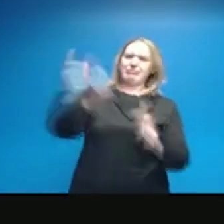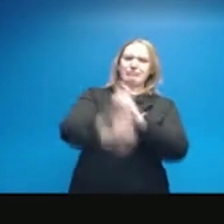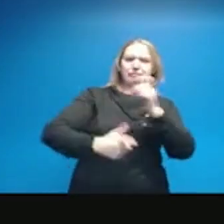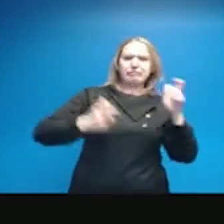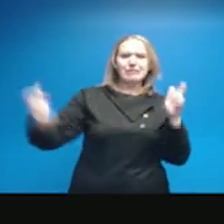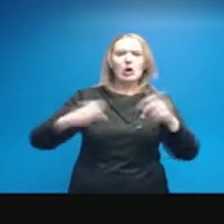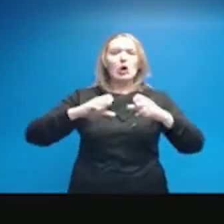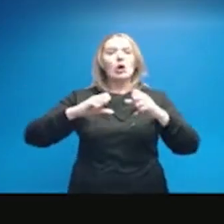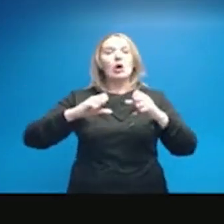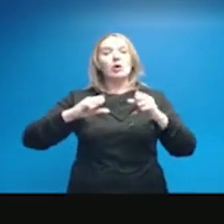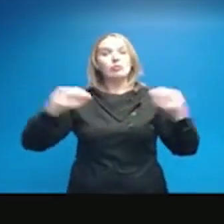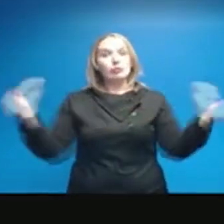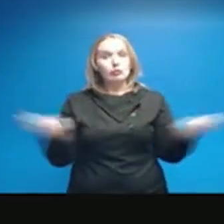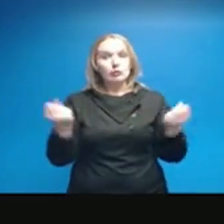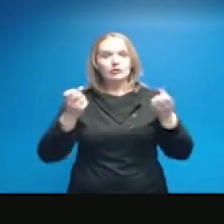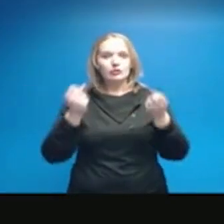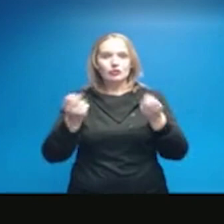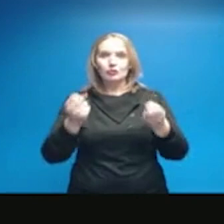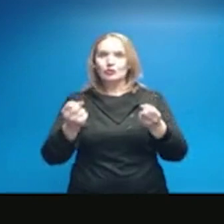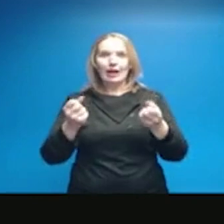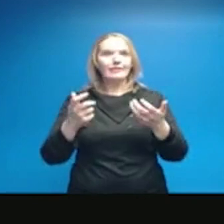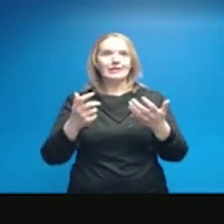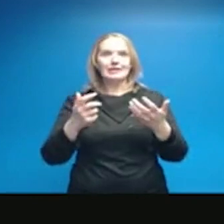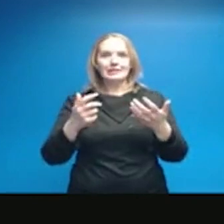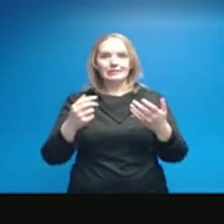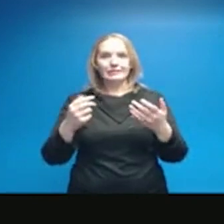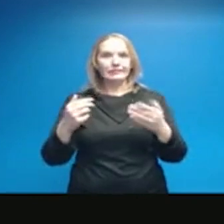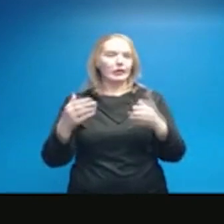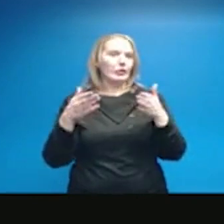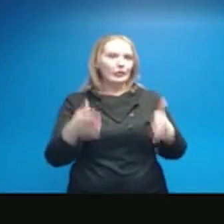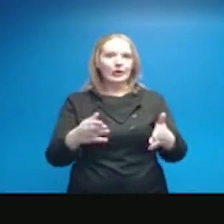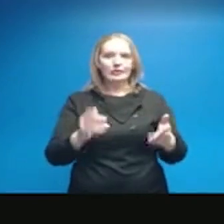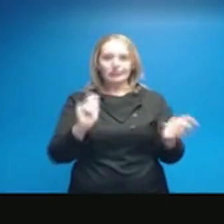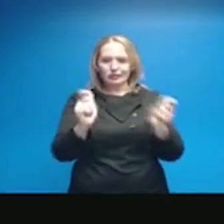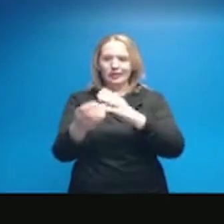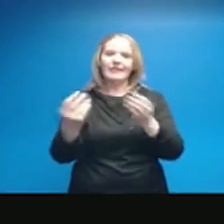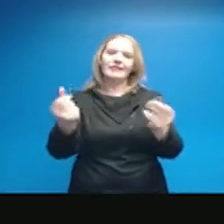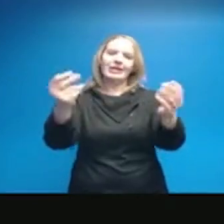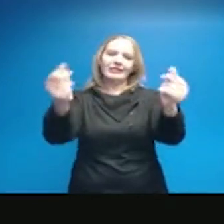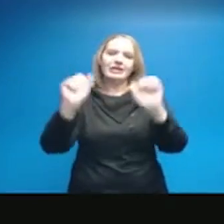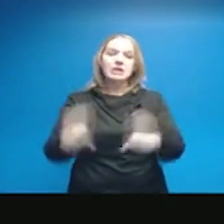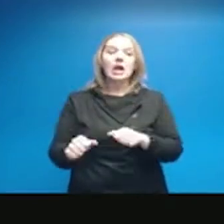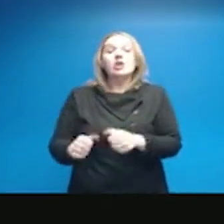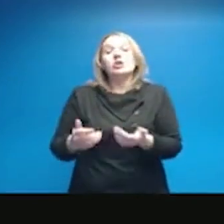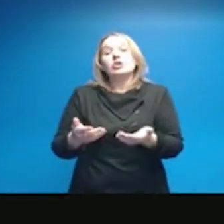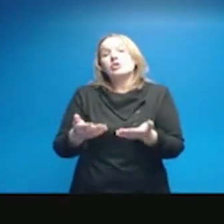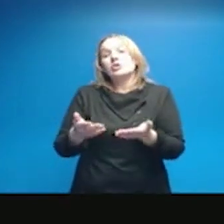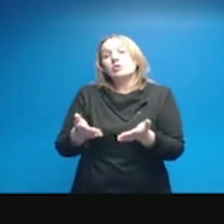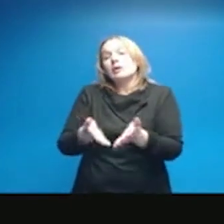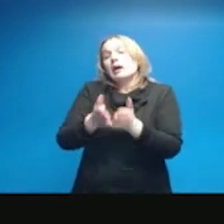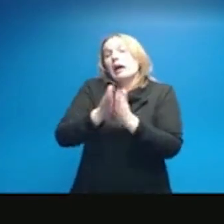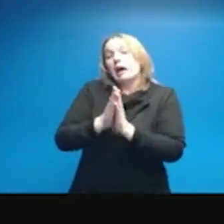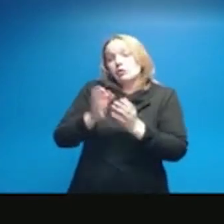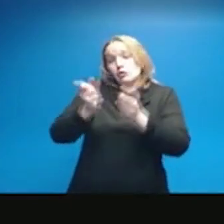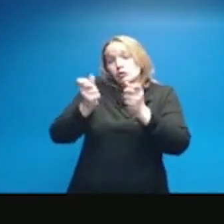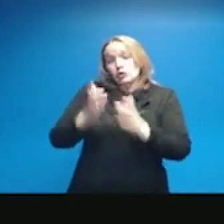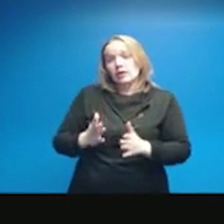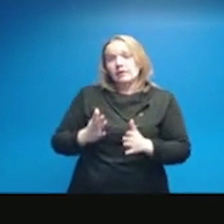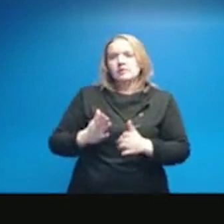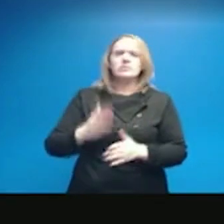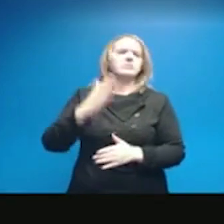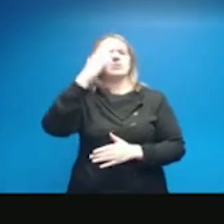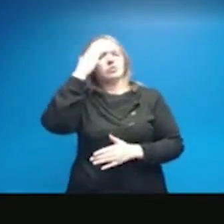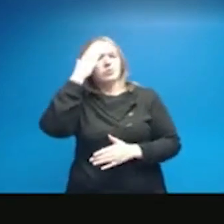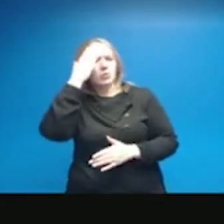driving conditions can vary widely and change quickly. So we are asking that our drivers just please be aware